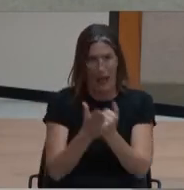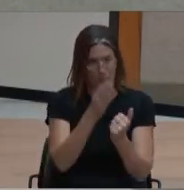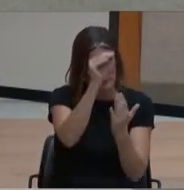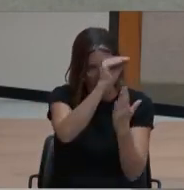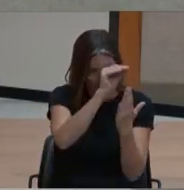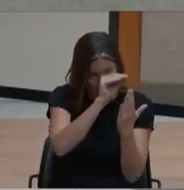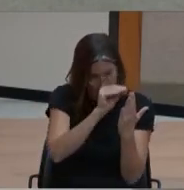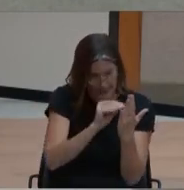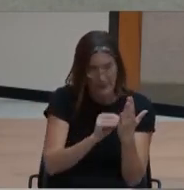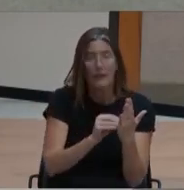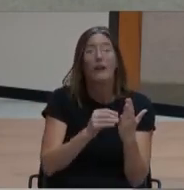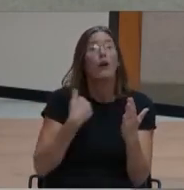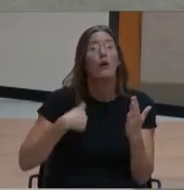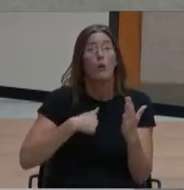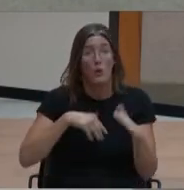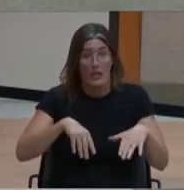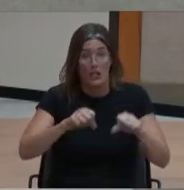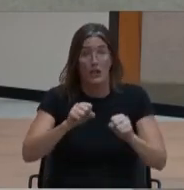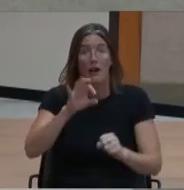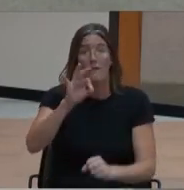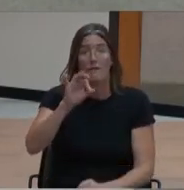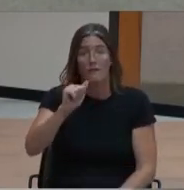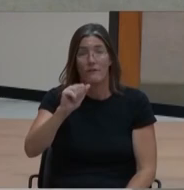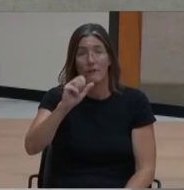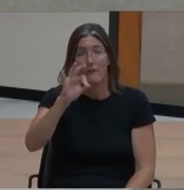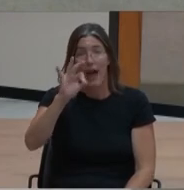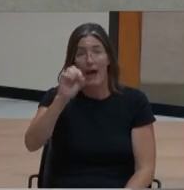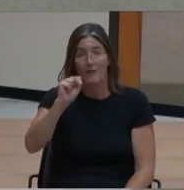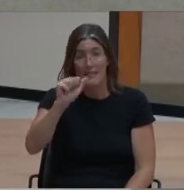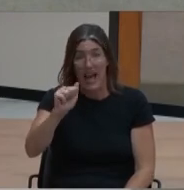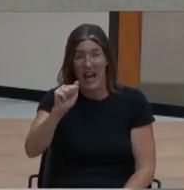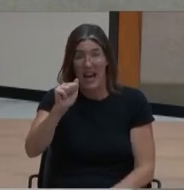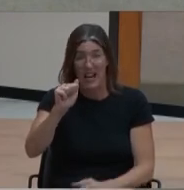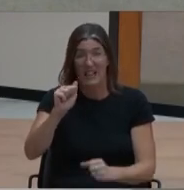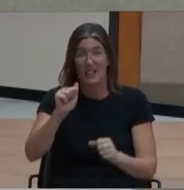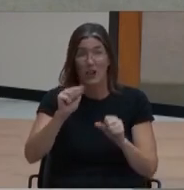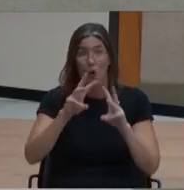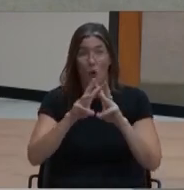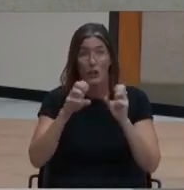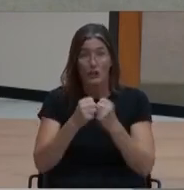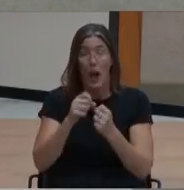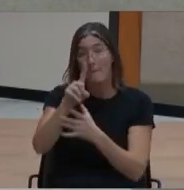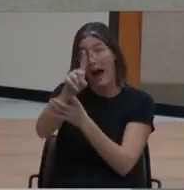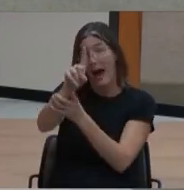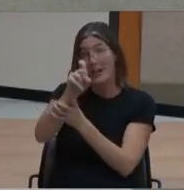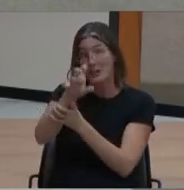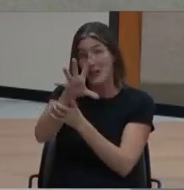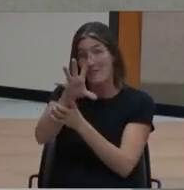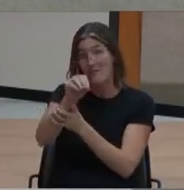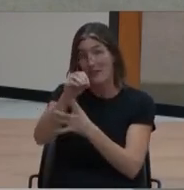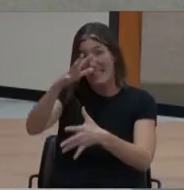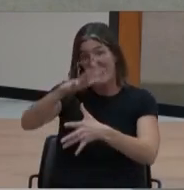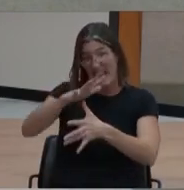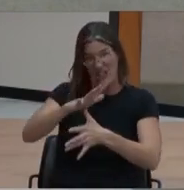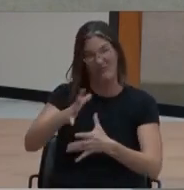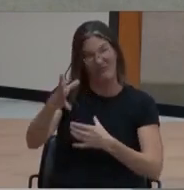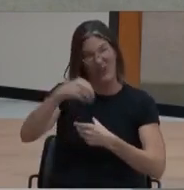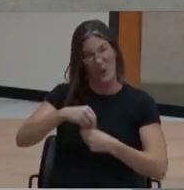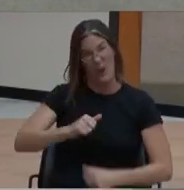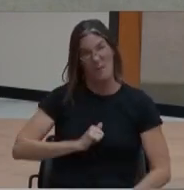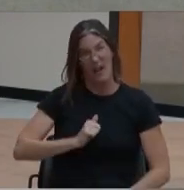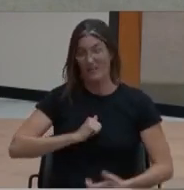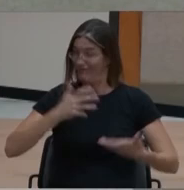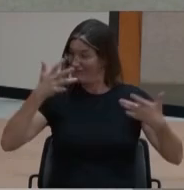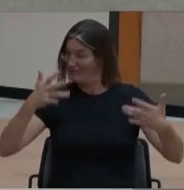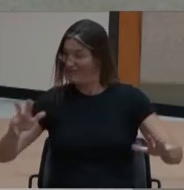FAFSA workshops, 150 seniors, including myself, have already completed and submitted their